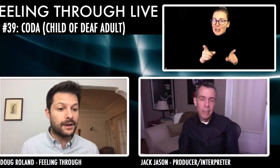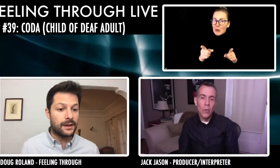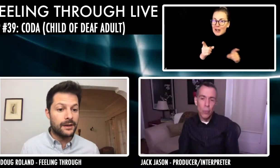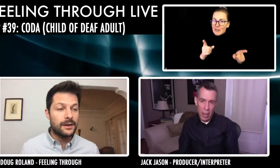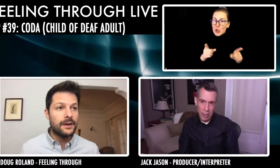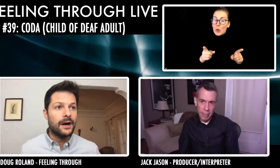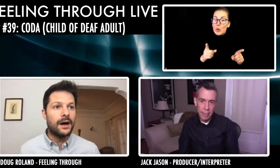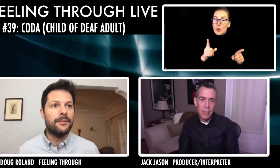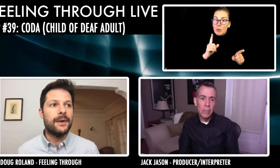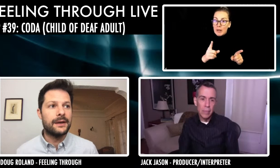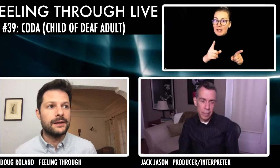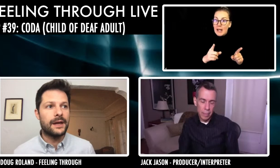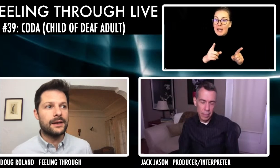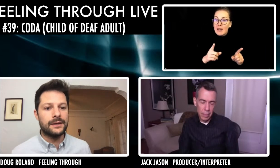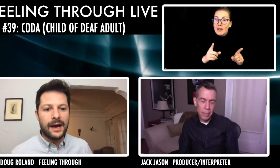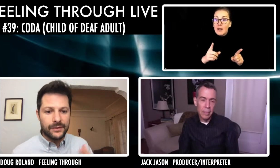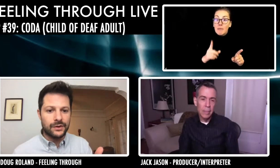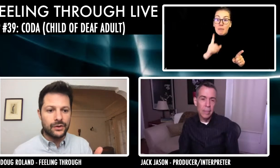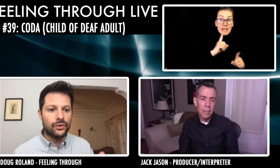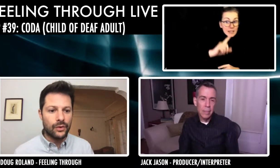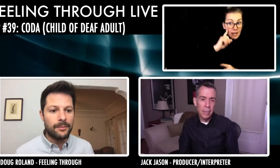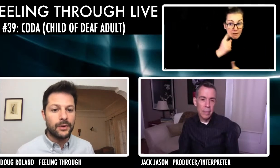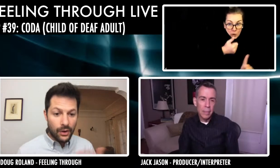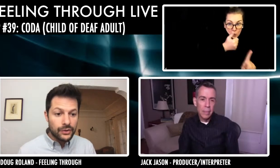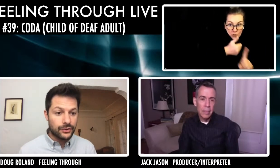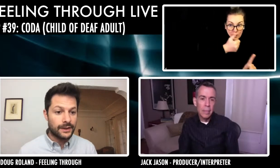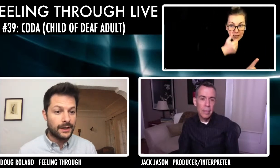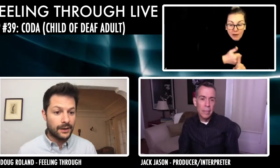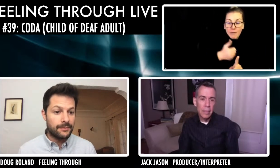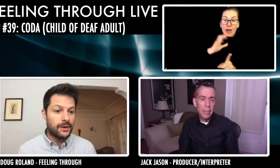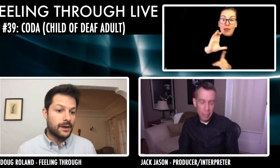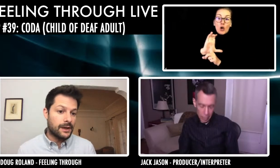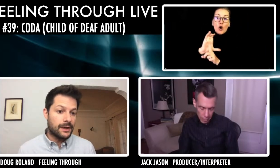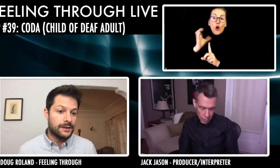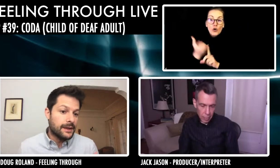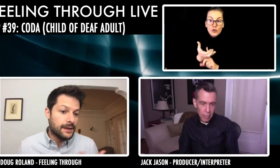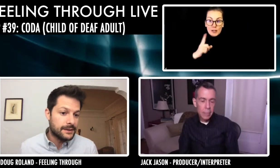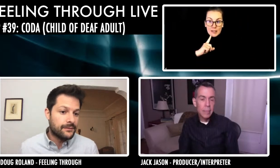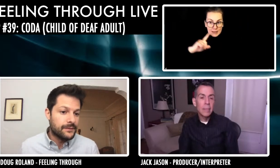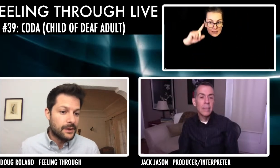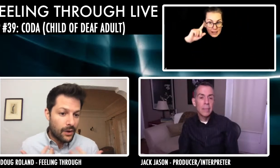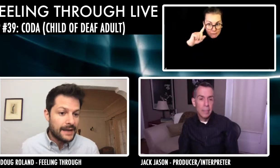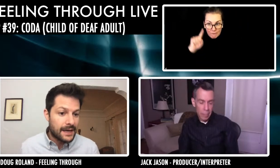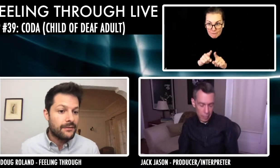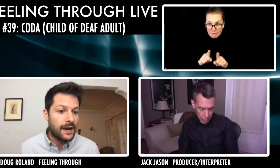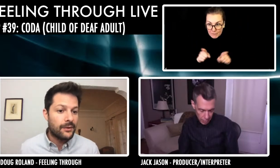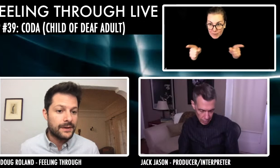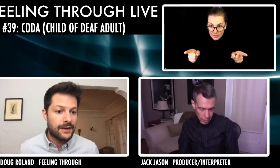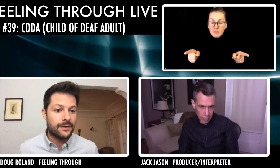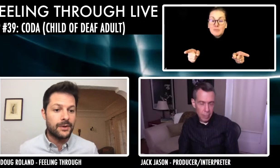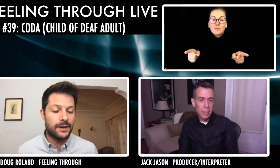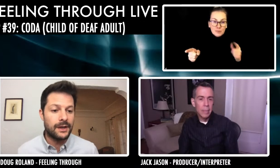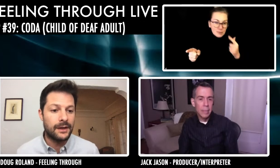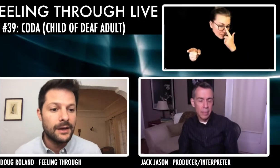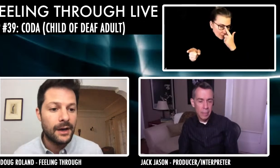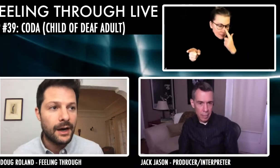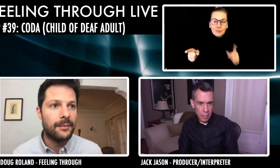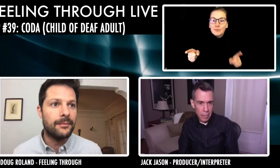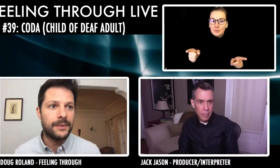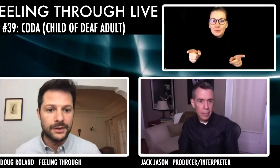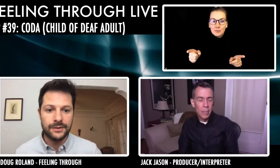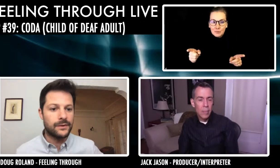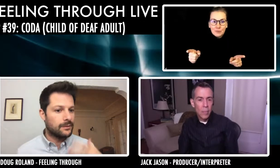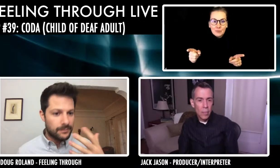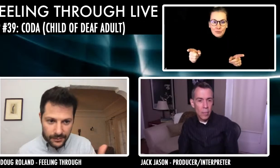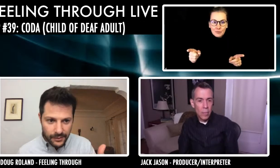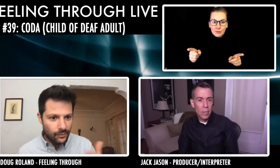community. Um, and, and obviously you grew up culturally in a community in the, you know, identifying with the deaf community, um,